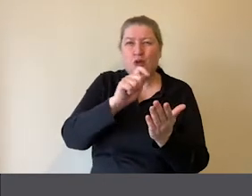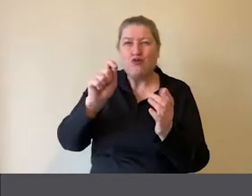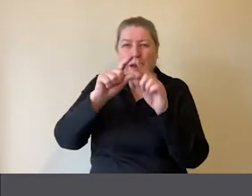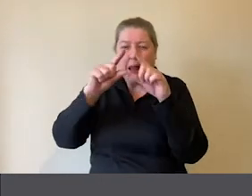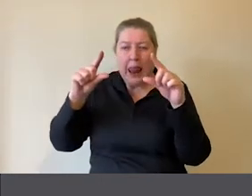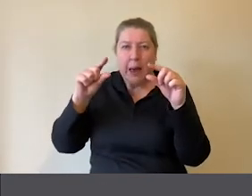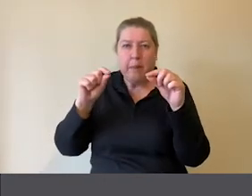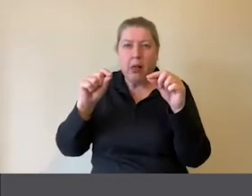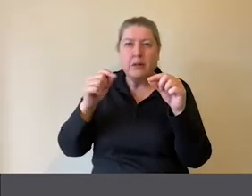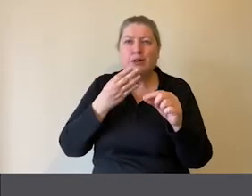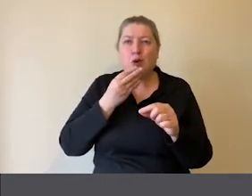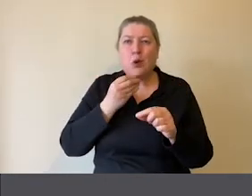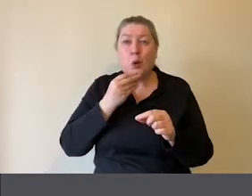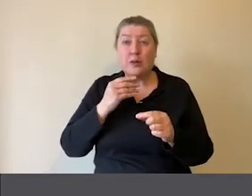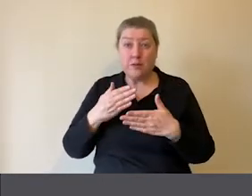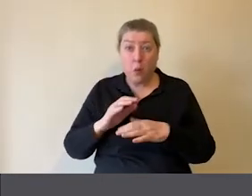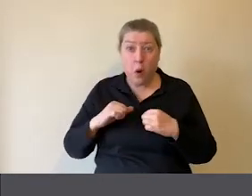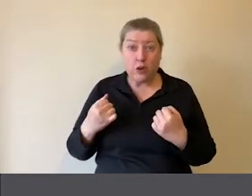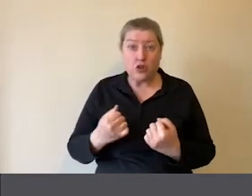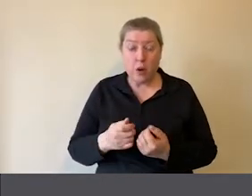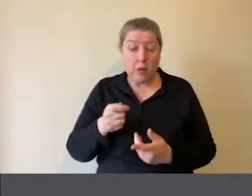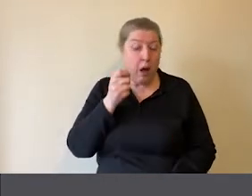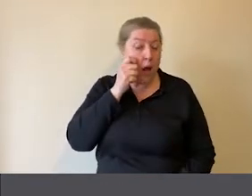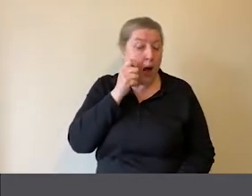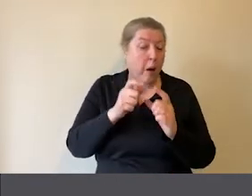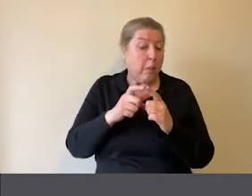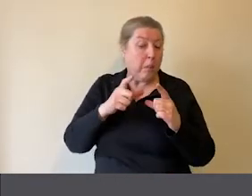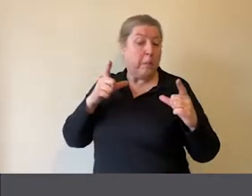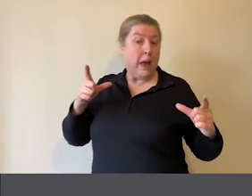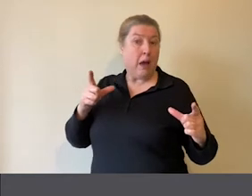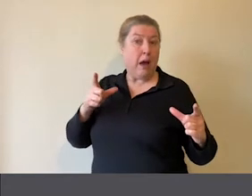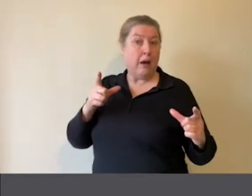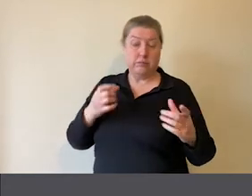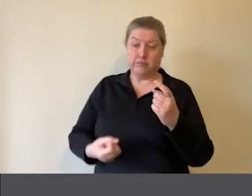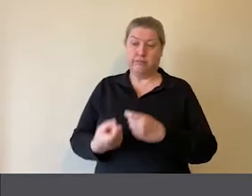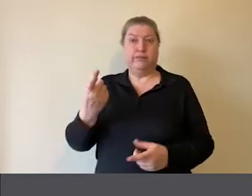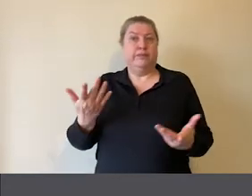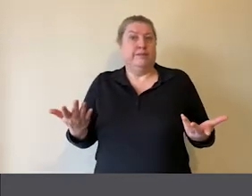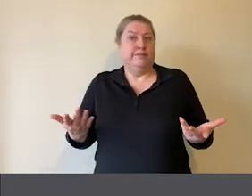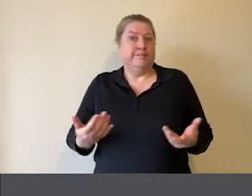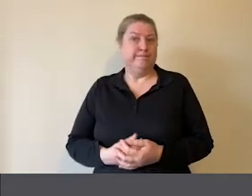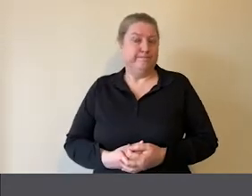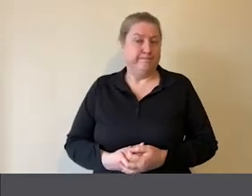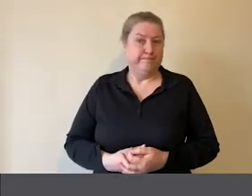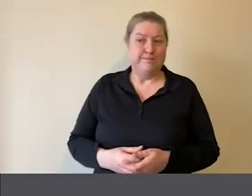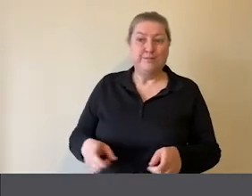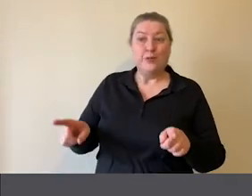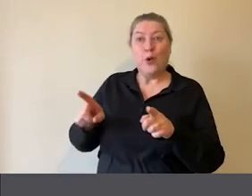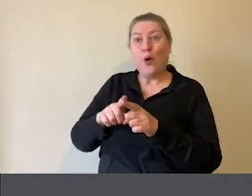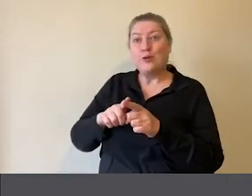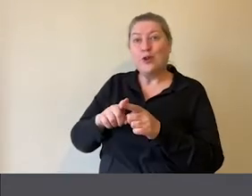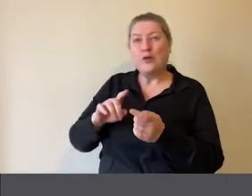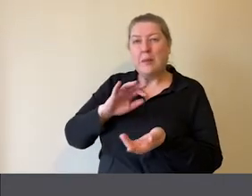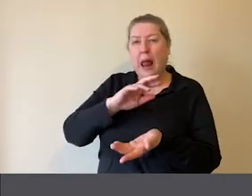that are being used as part of the workshop can be magnified by the student right there and then. We also put in some light